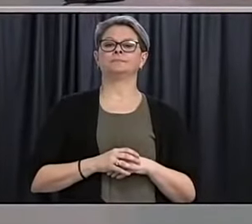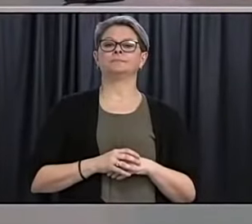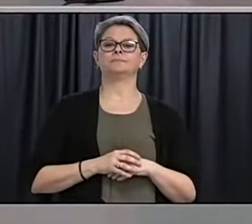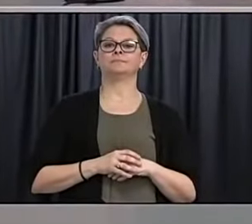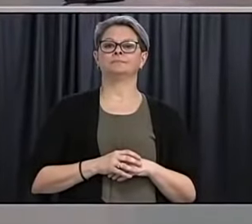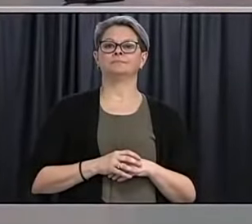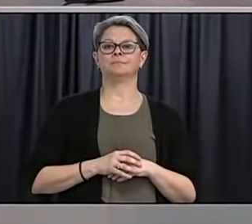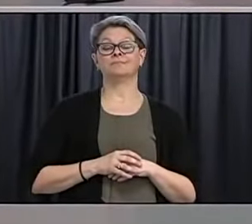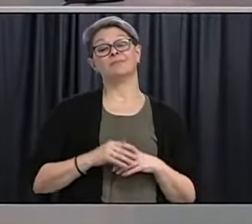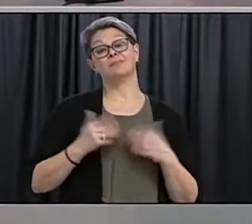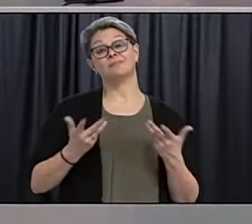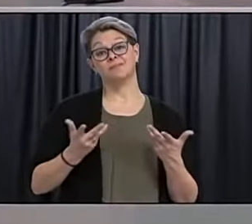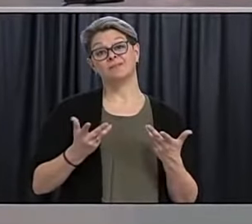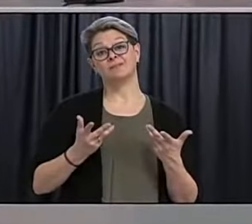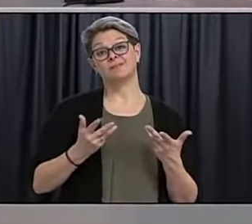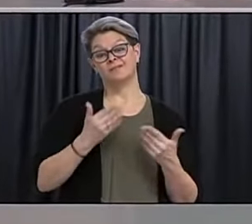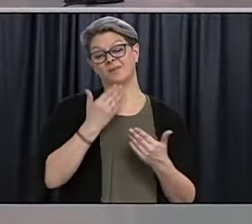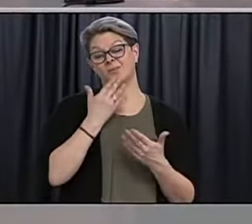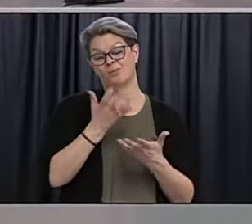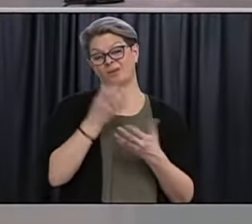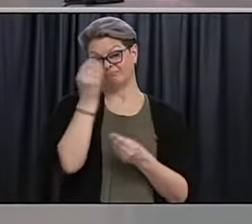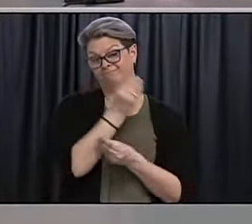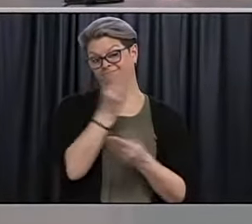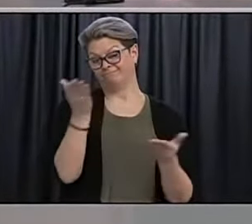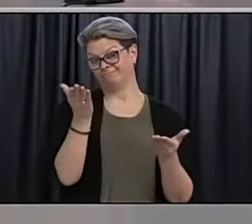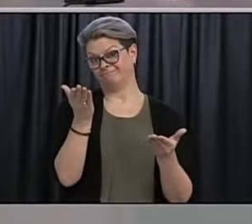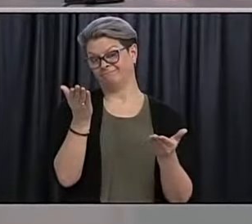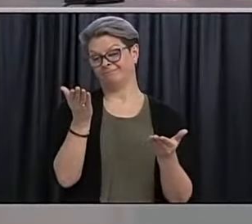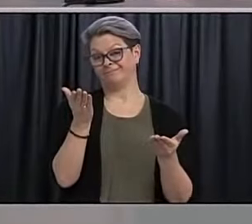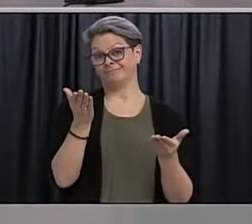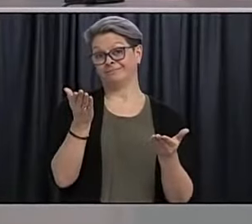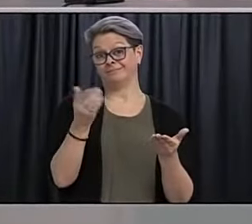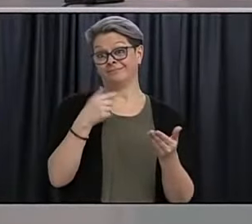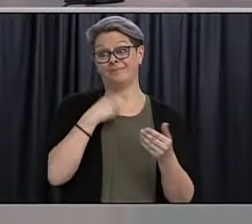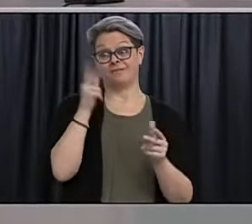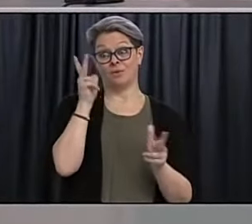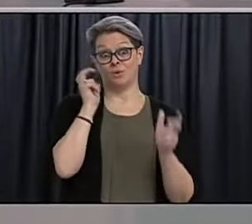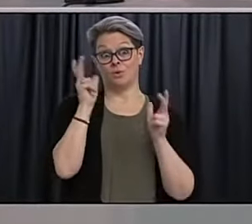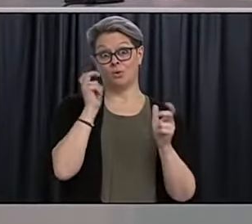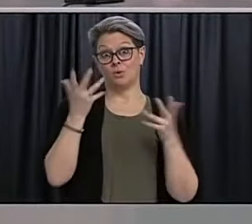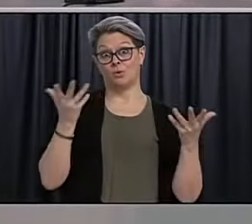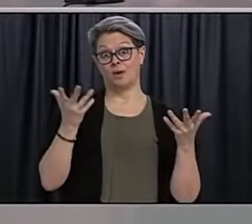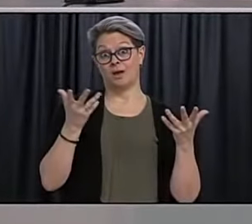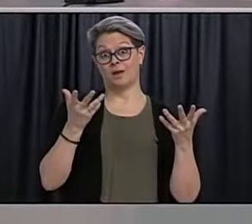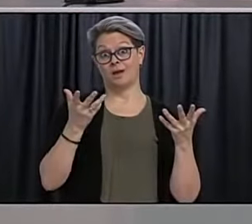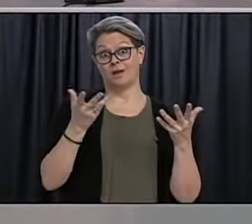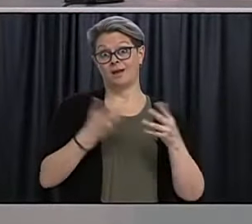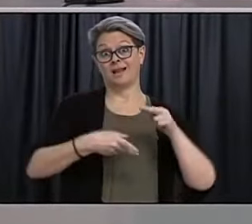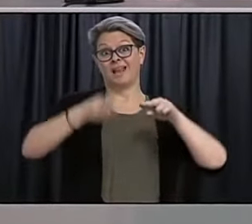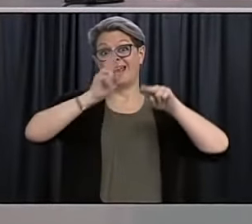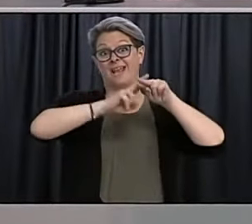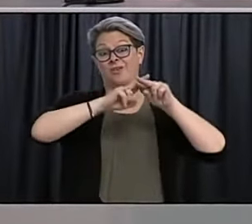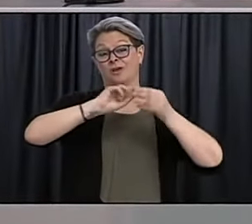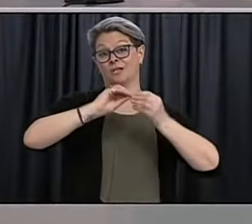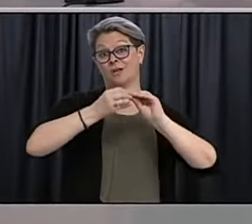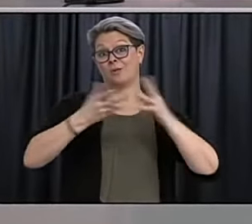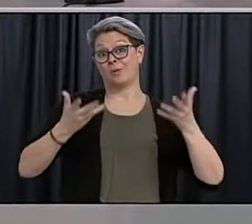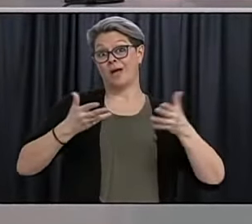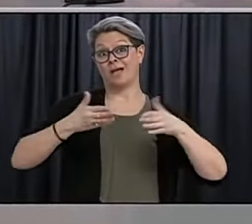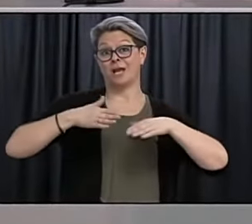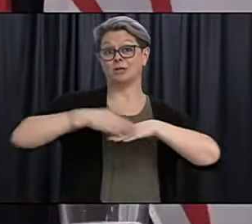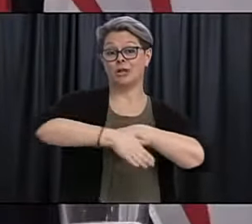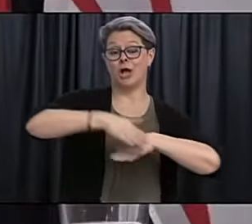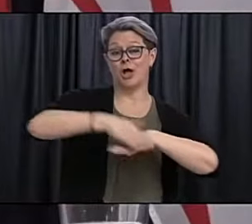and I think it's a good reminder to people at home, uh, we, I have heard of increasing number of sliding accidents amongst kids.